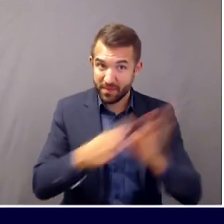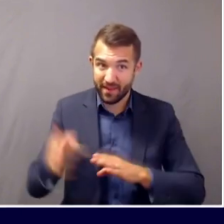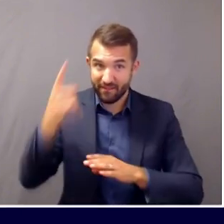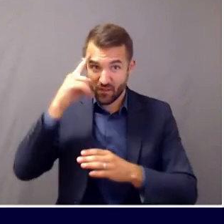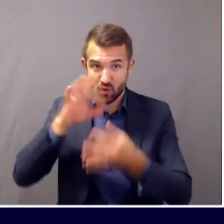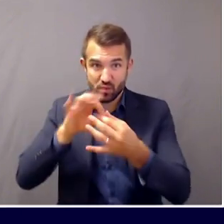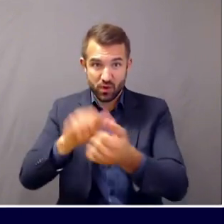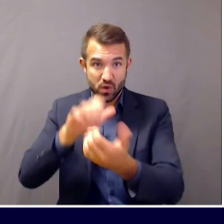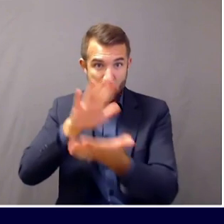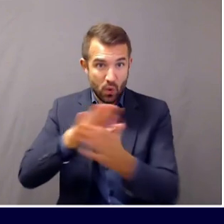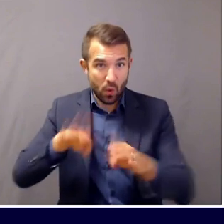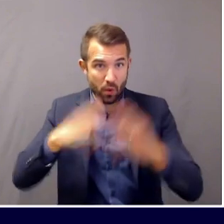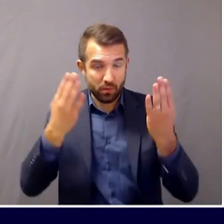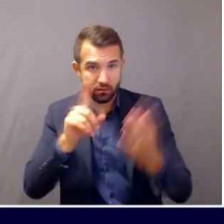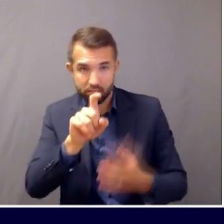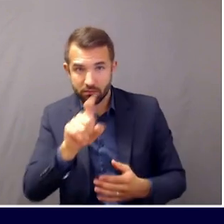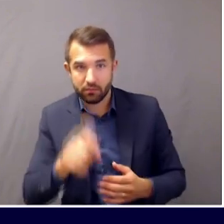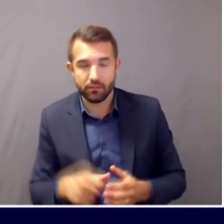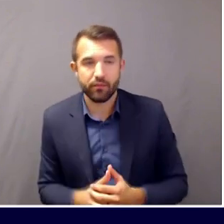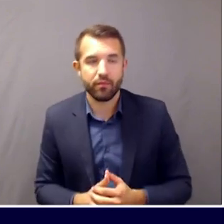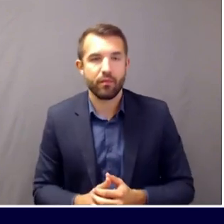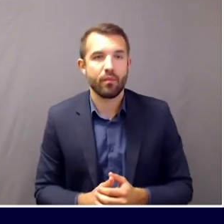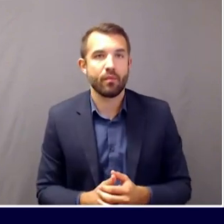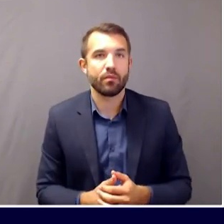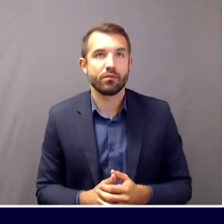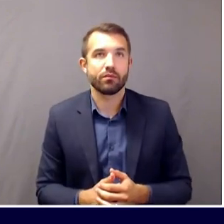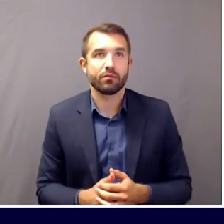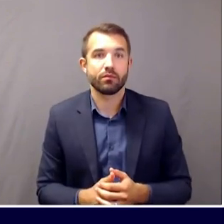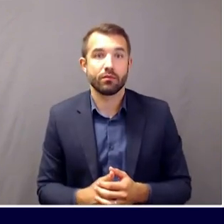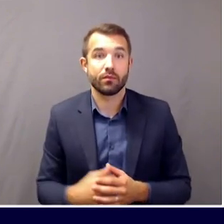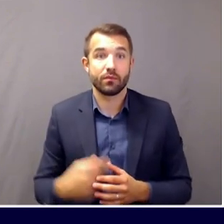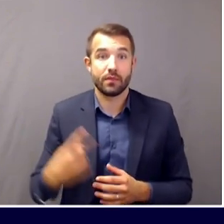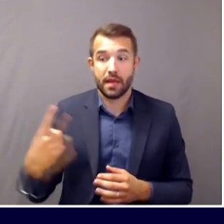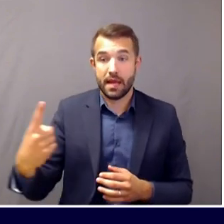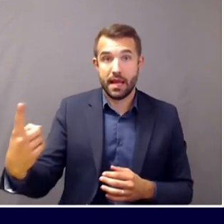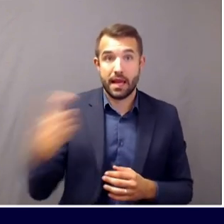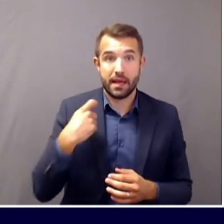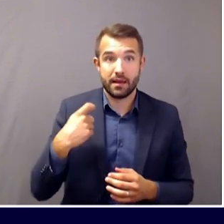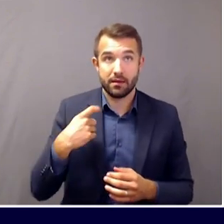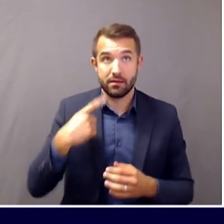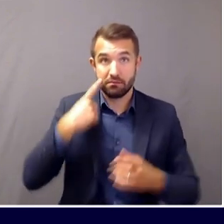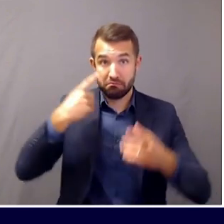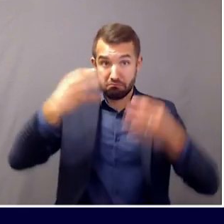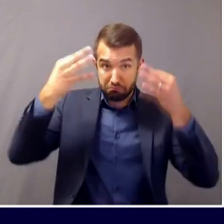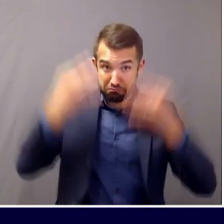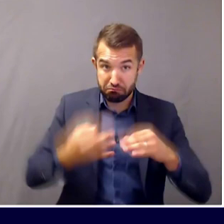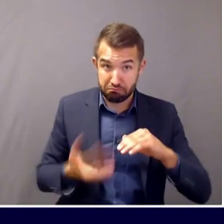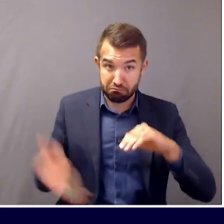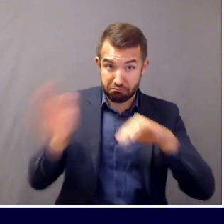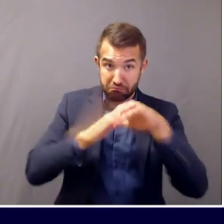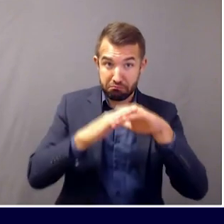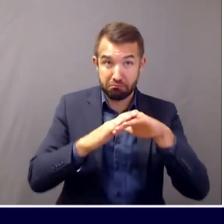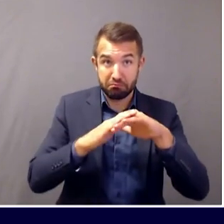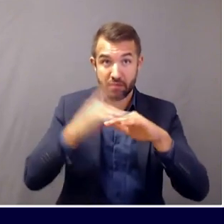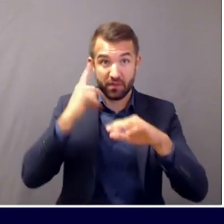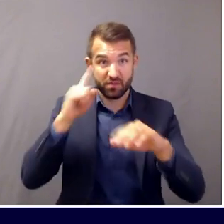have to determine whether it's an actual increase or a function of greater testing or the fact that